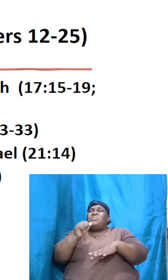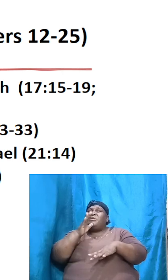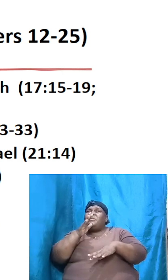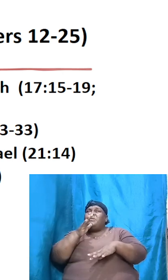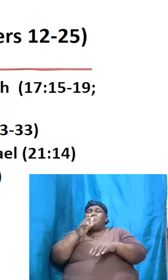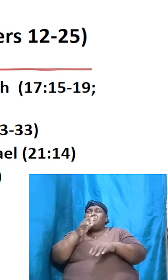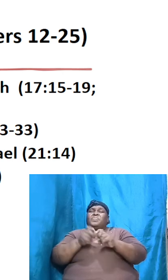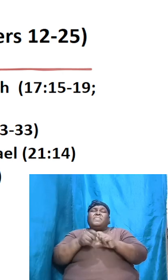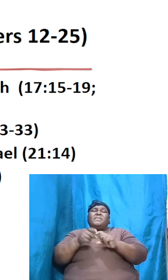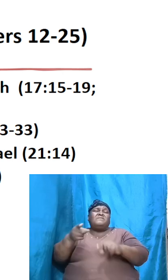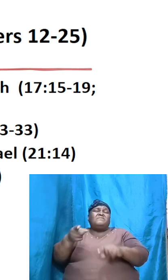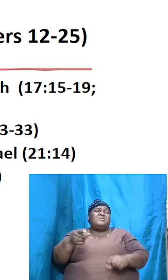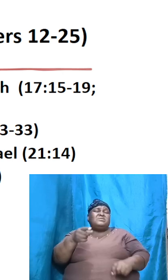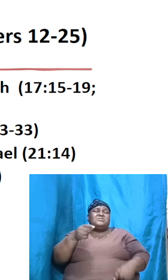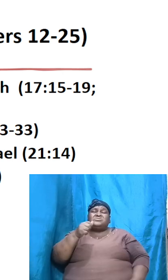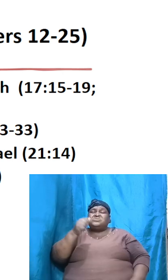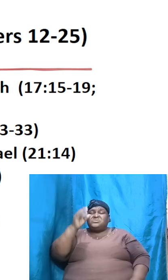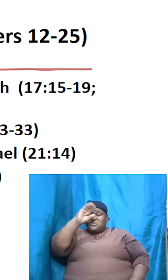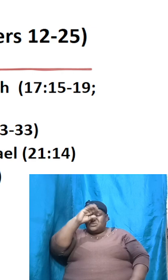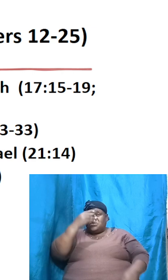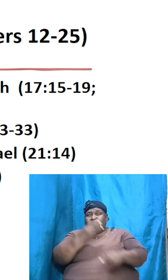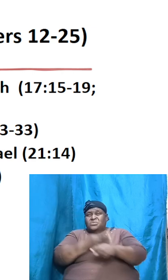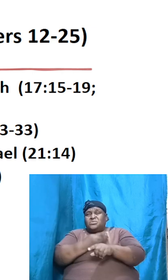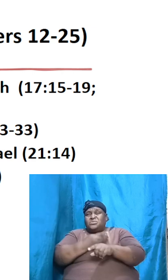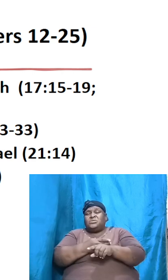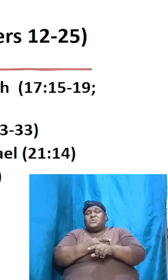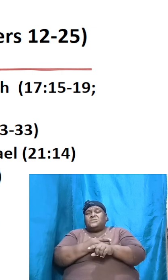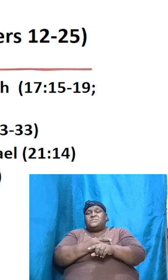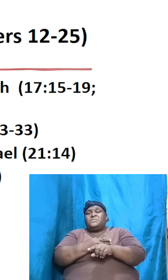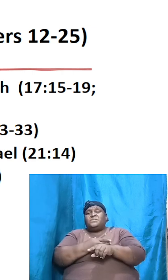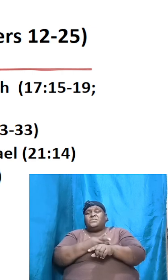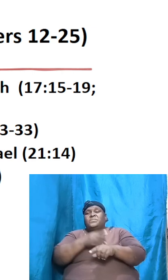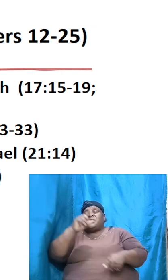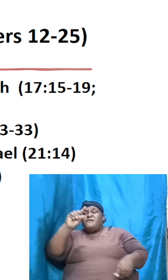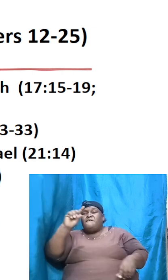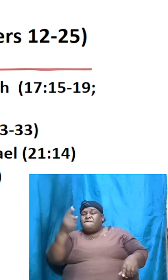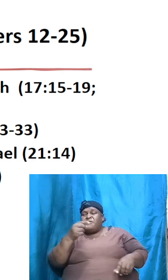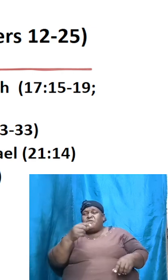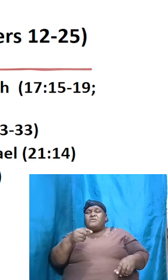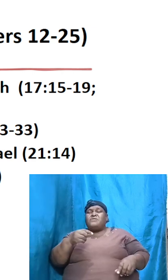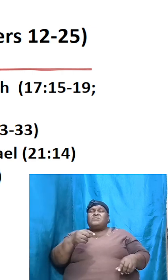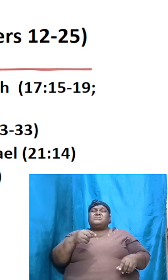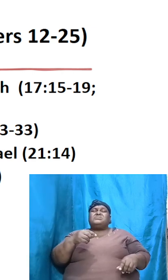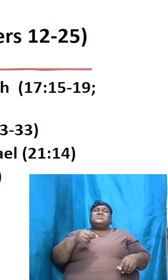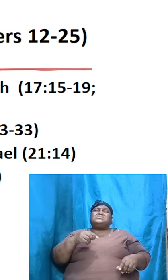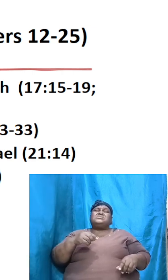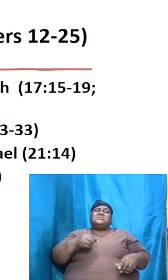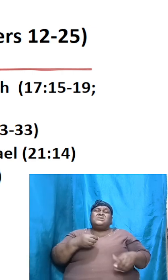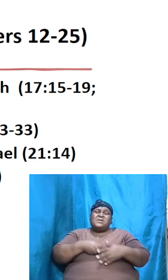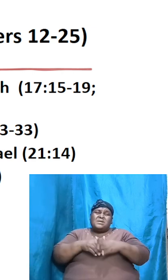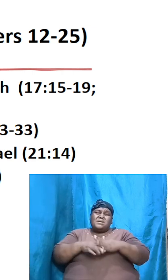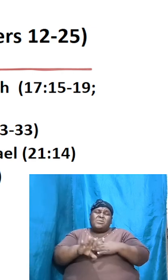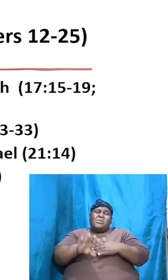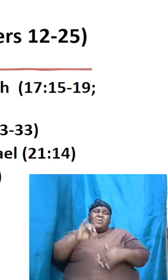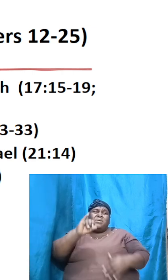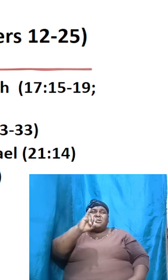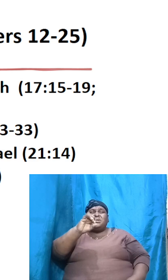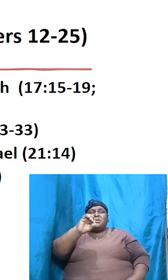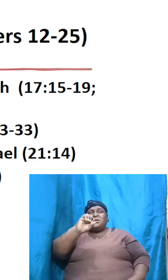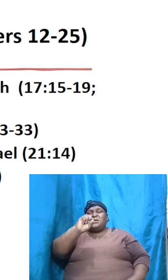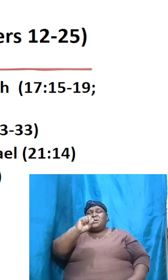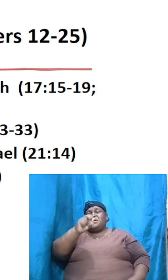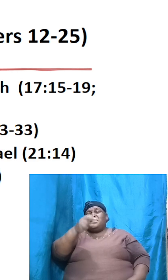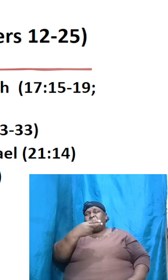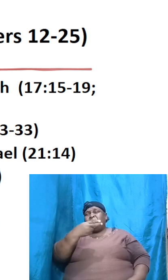not only just to send out Hagar but his own son his first born Ishmael that must have